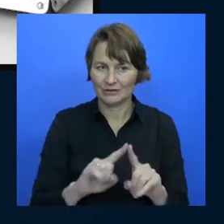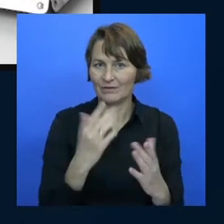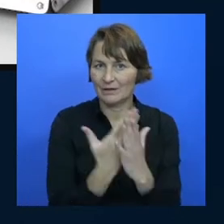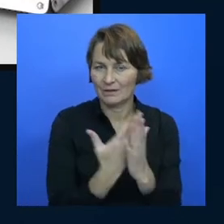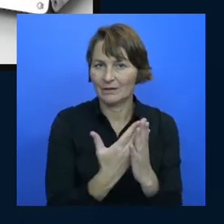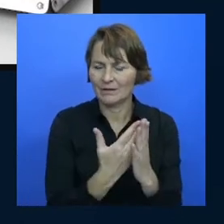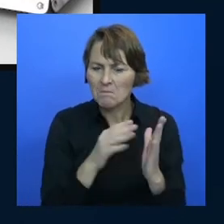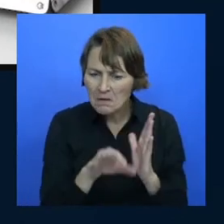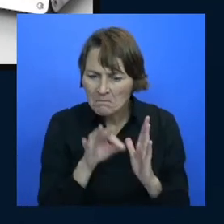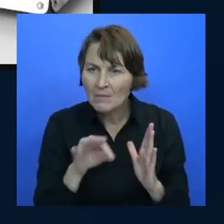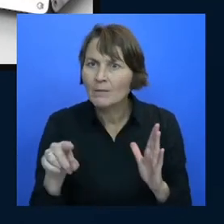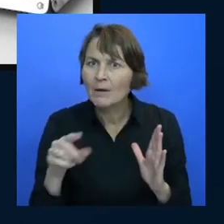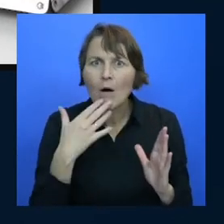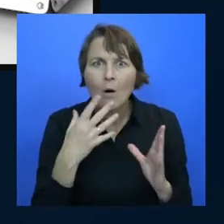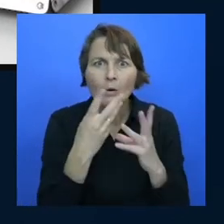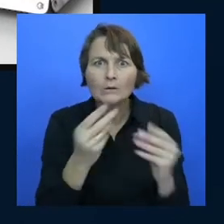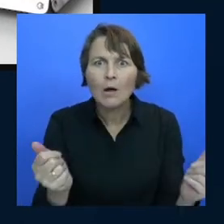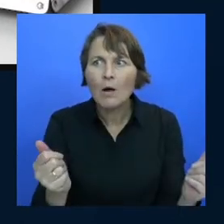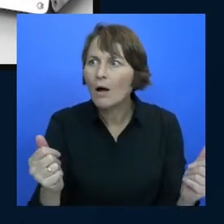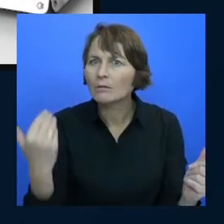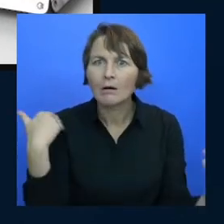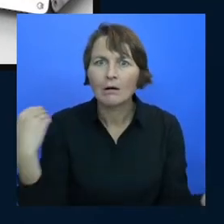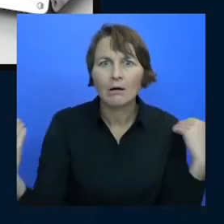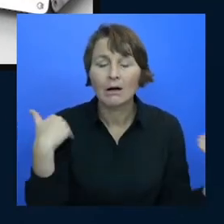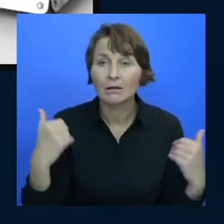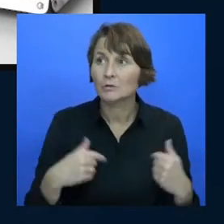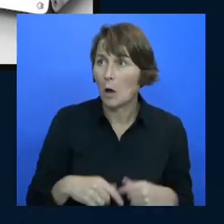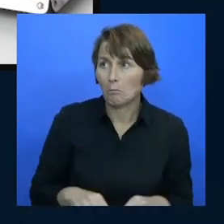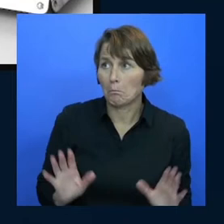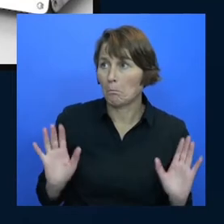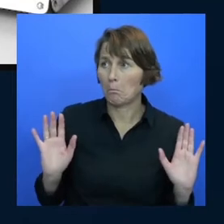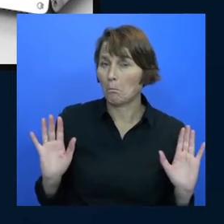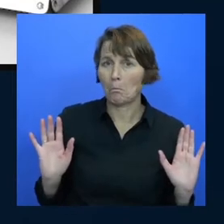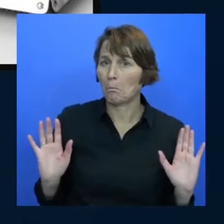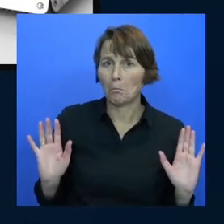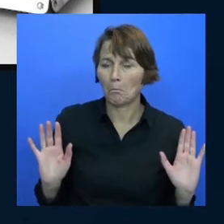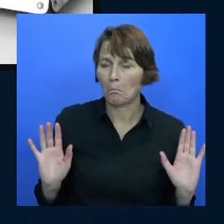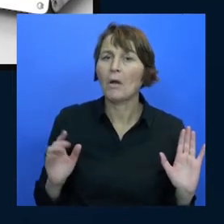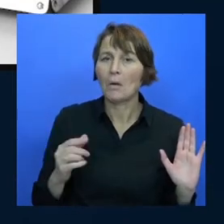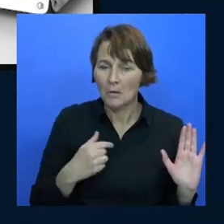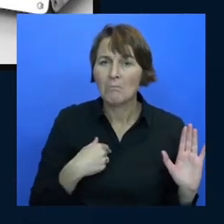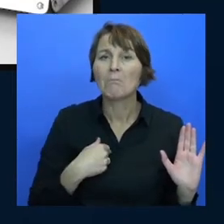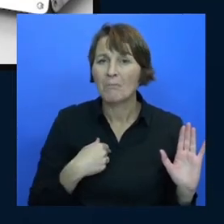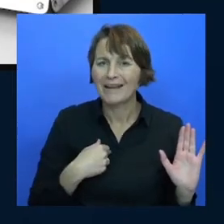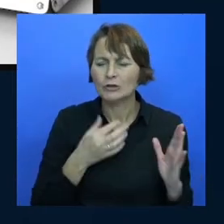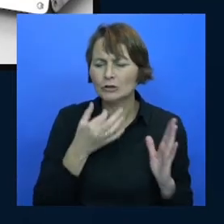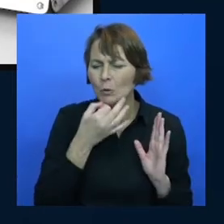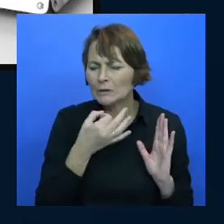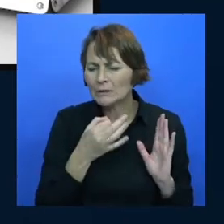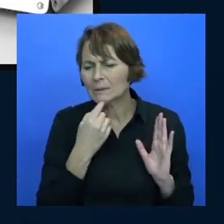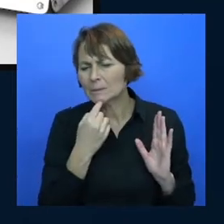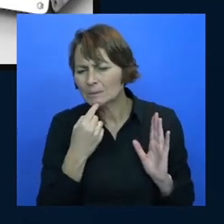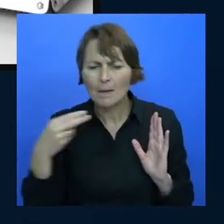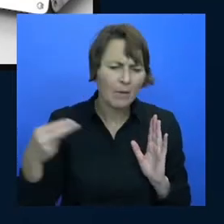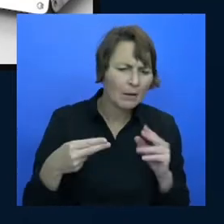reason to be impressed because I have no idea what I'm doing all I did was ask questions well is this plugged in and is that hooked